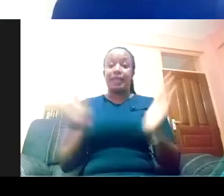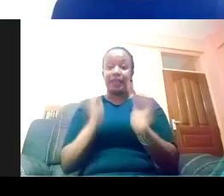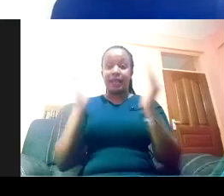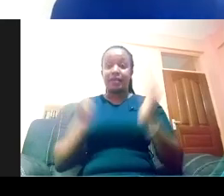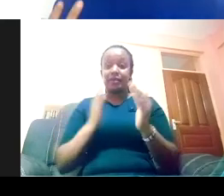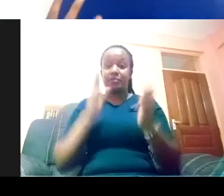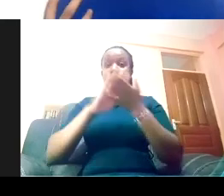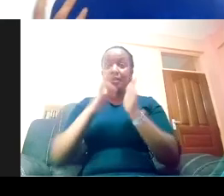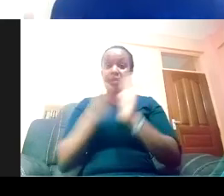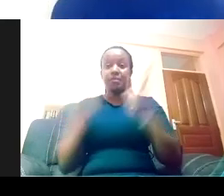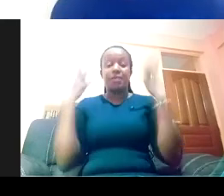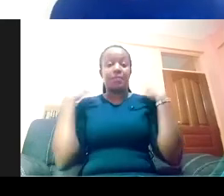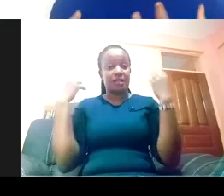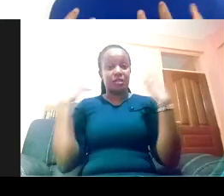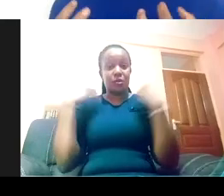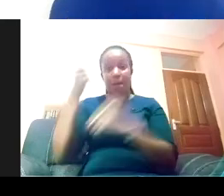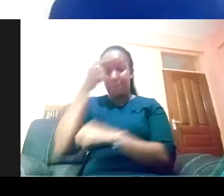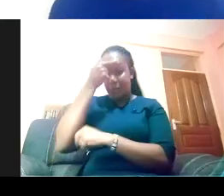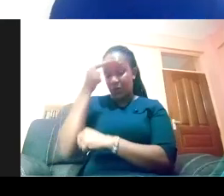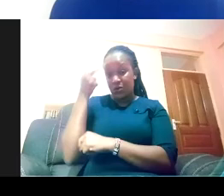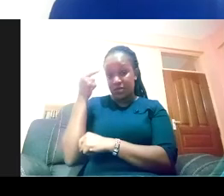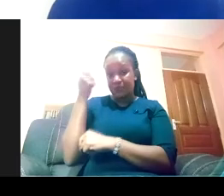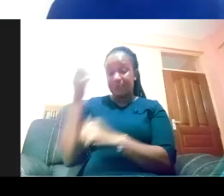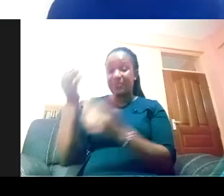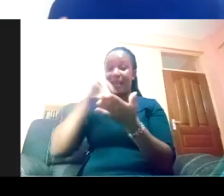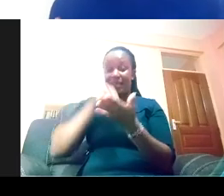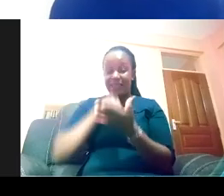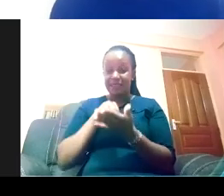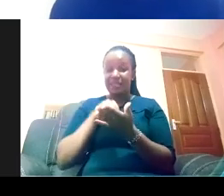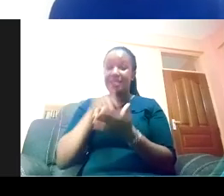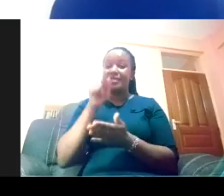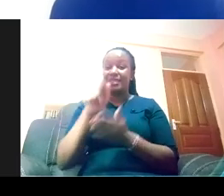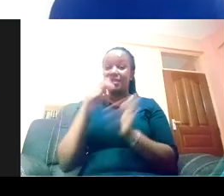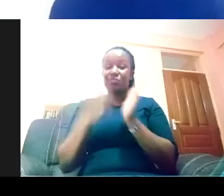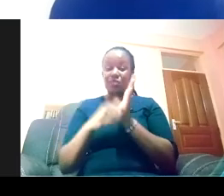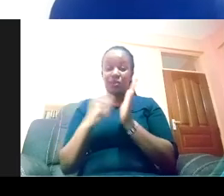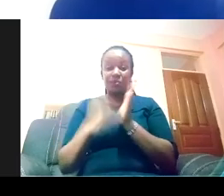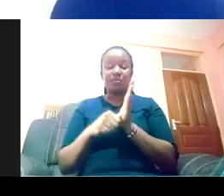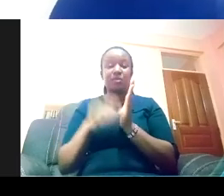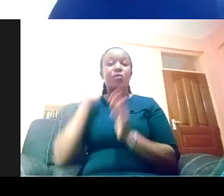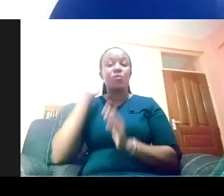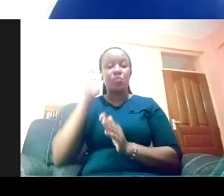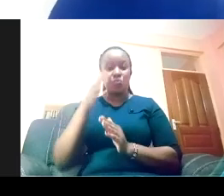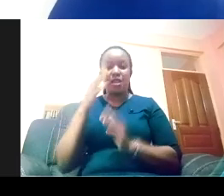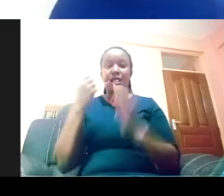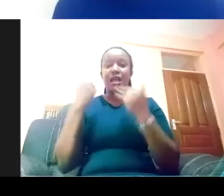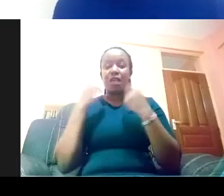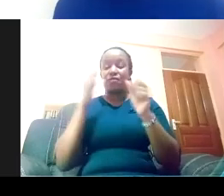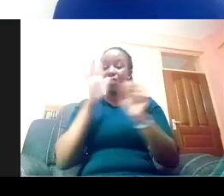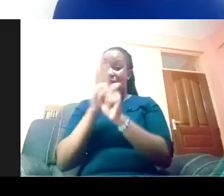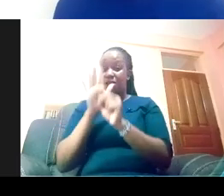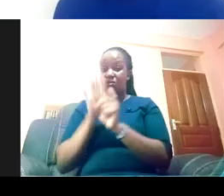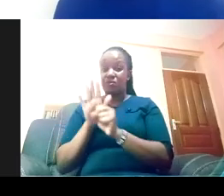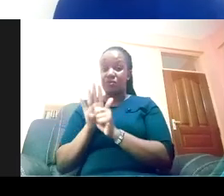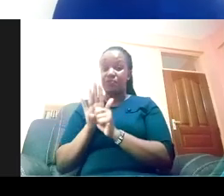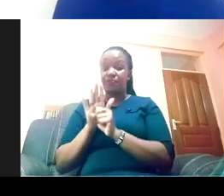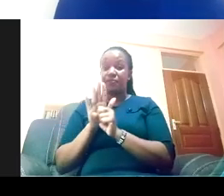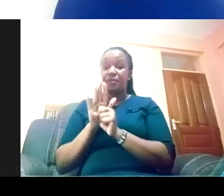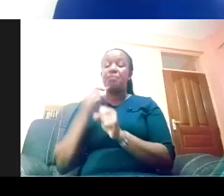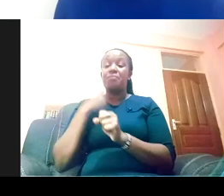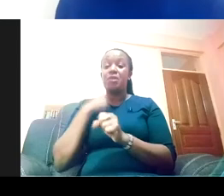Because, again, like, these problems are going to take a lot to correct. So I just wanted to share,